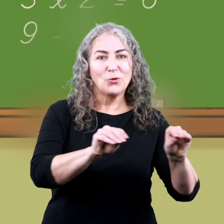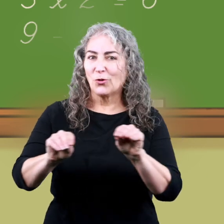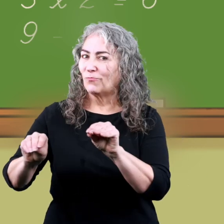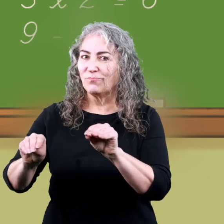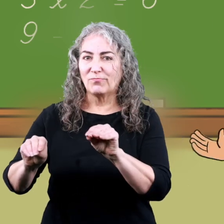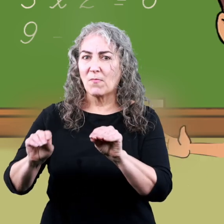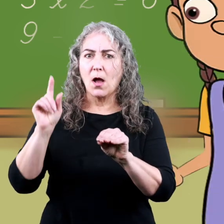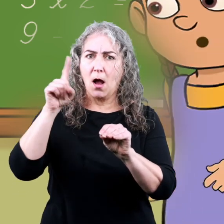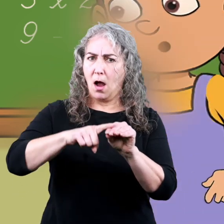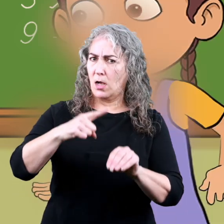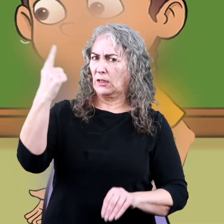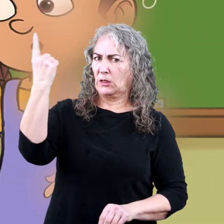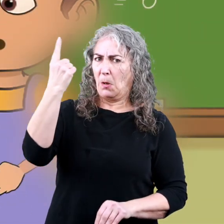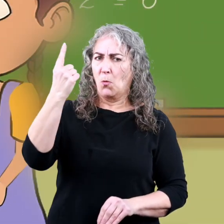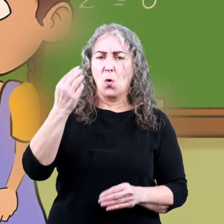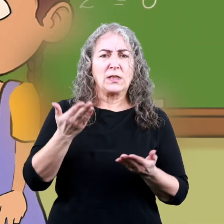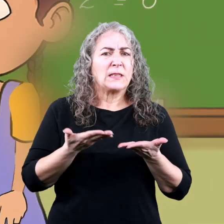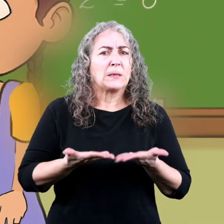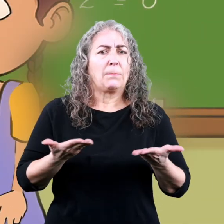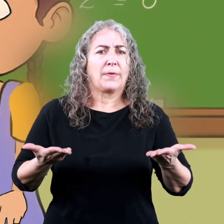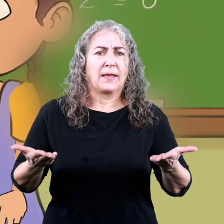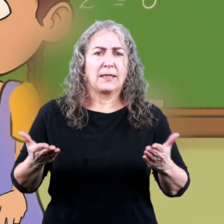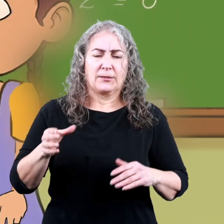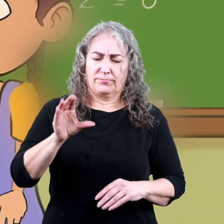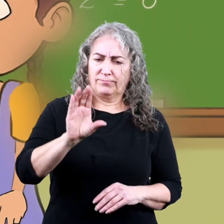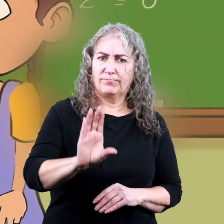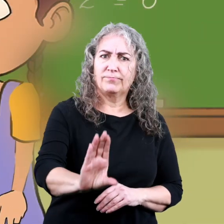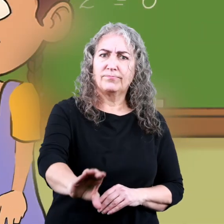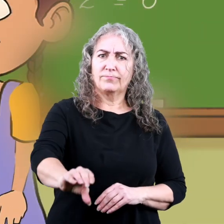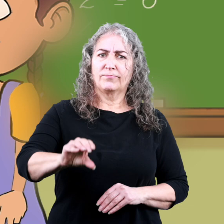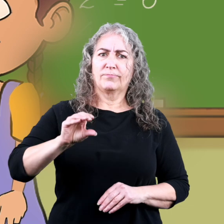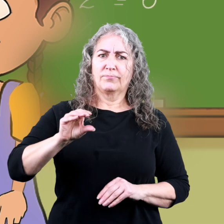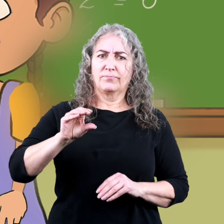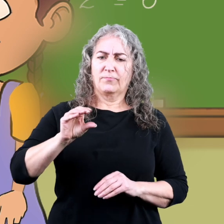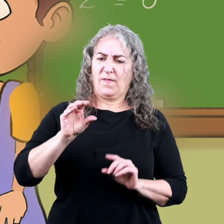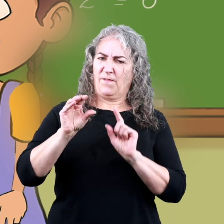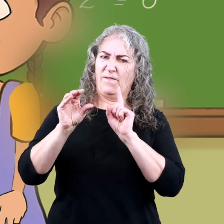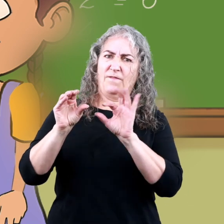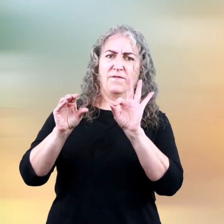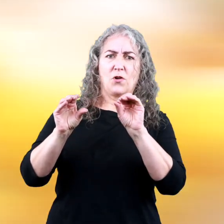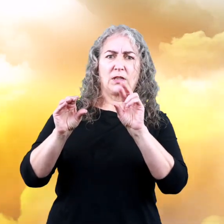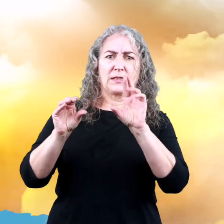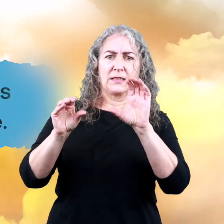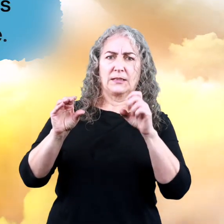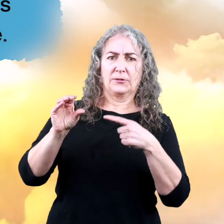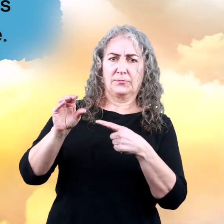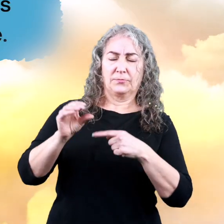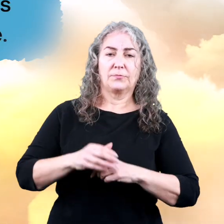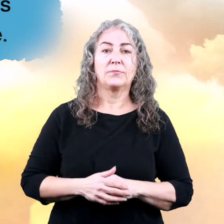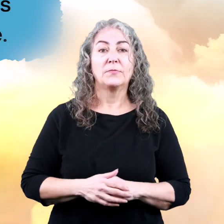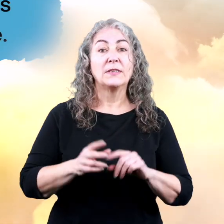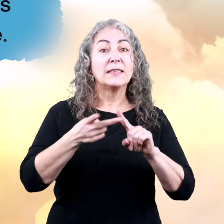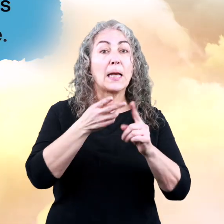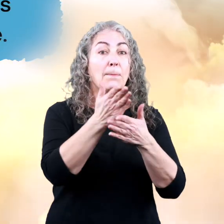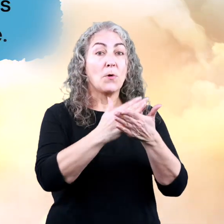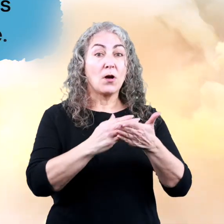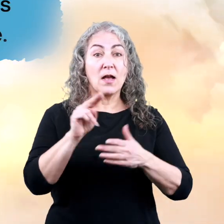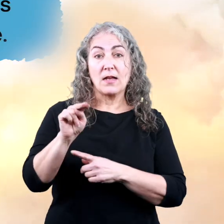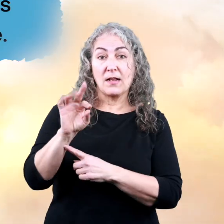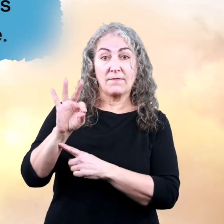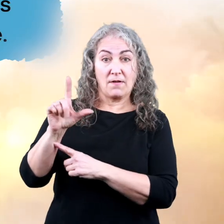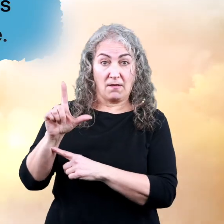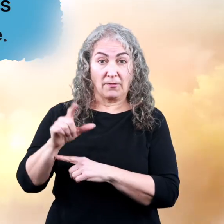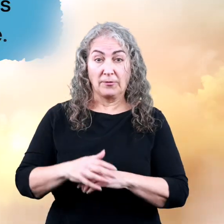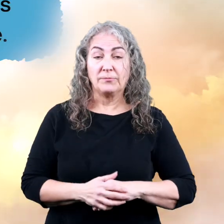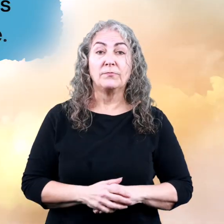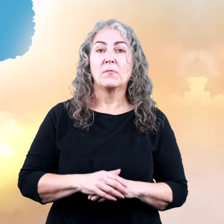to move unless someone or something forces them to. The second part of Newton's first